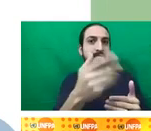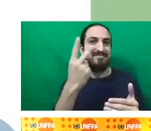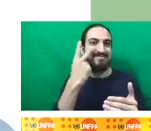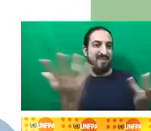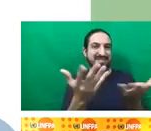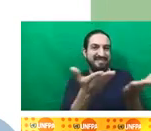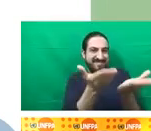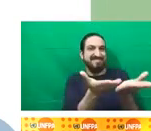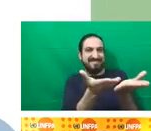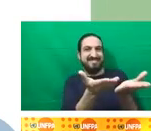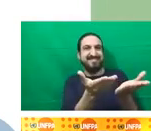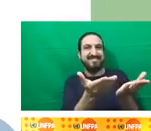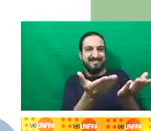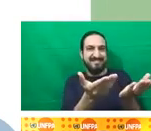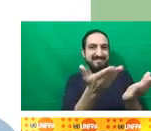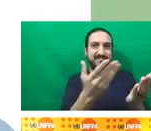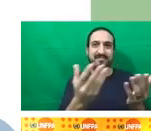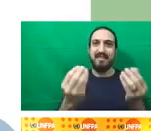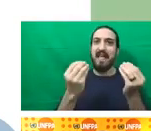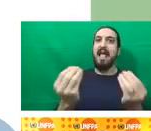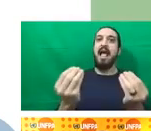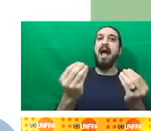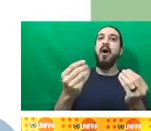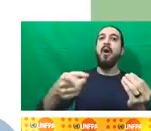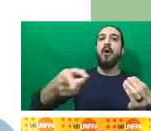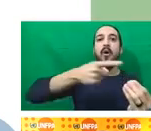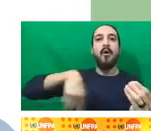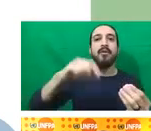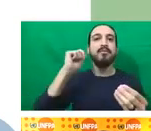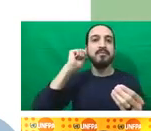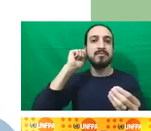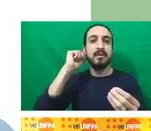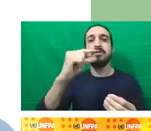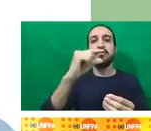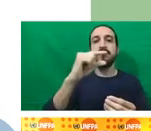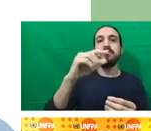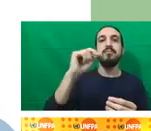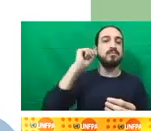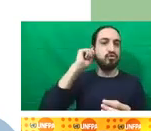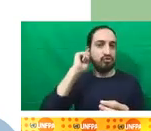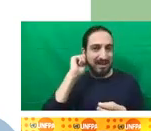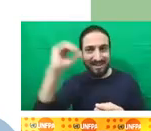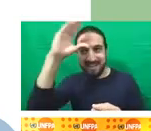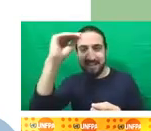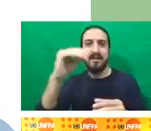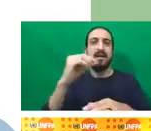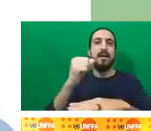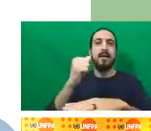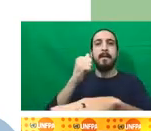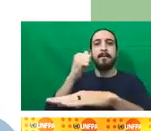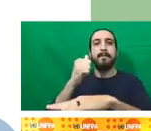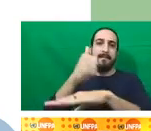change on increase on risk of violence against women and also how climate change, forced marriage,